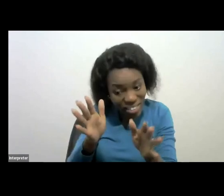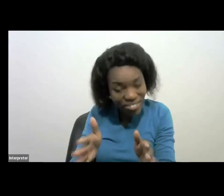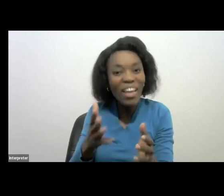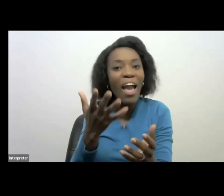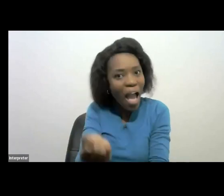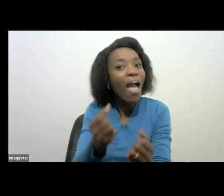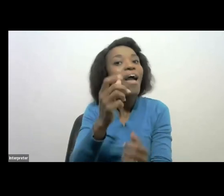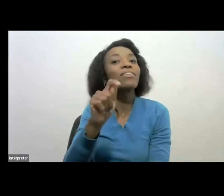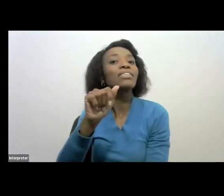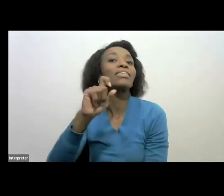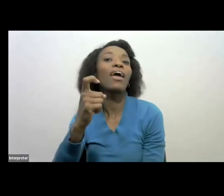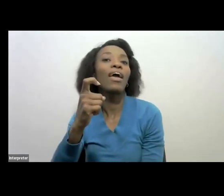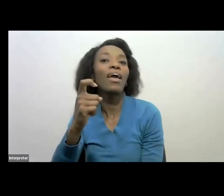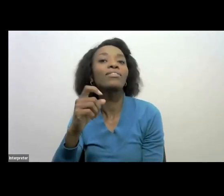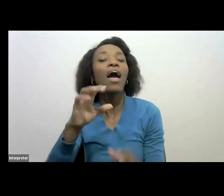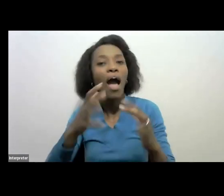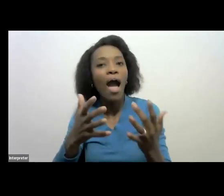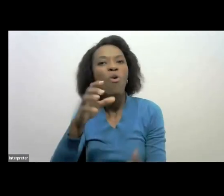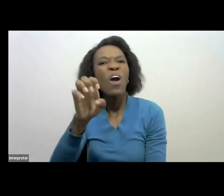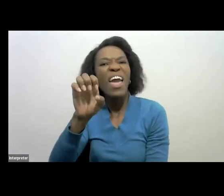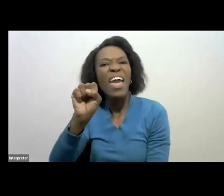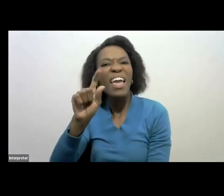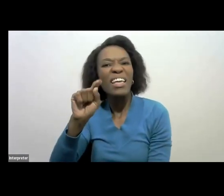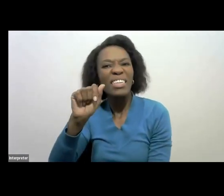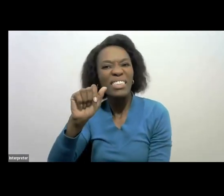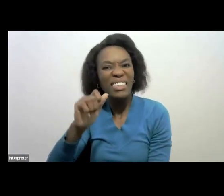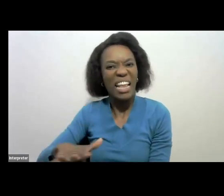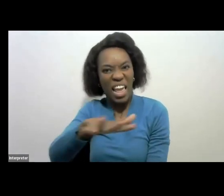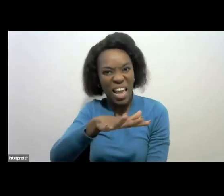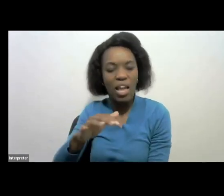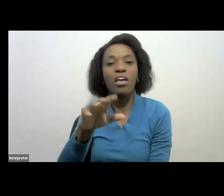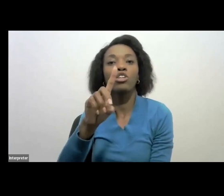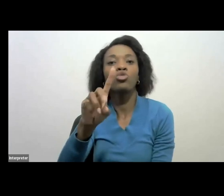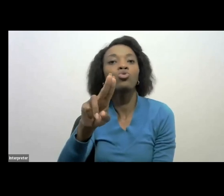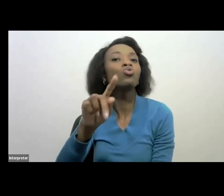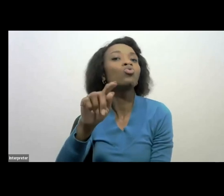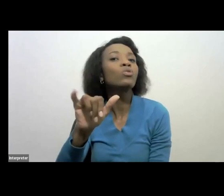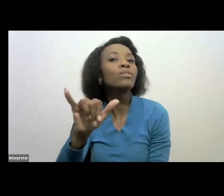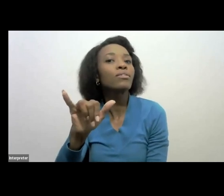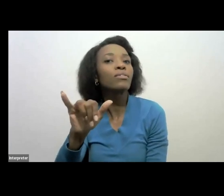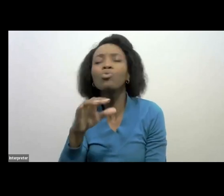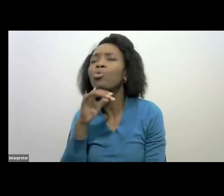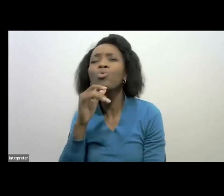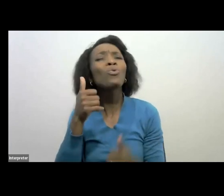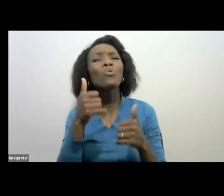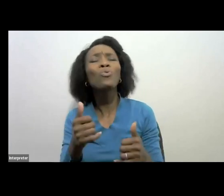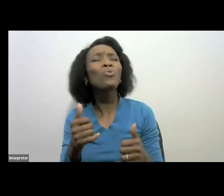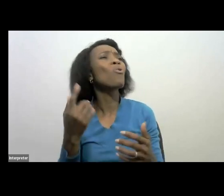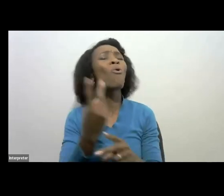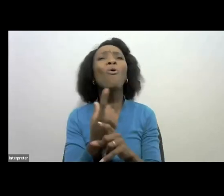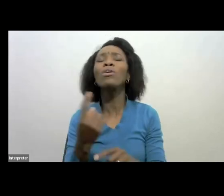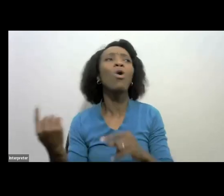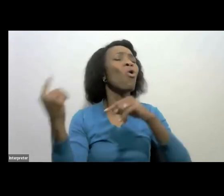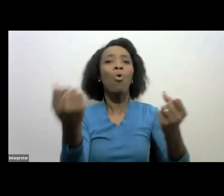right for us to get the country maintenance similar to the child maintenance through courts. We need to come